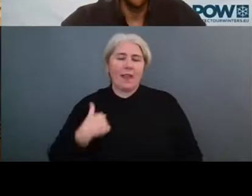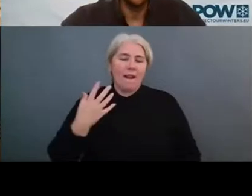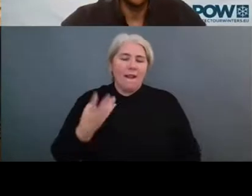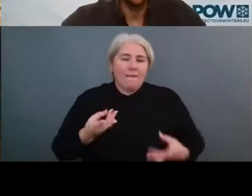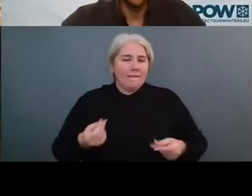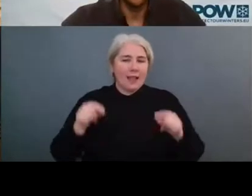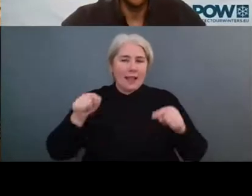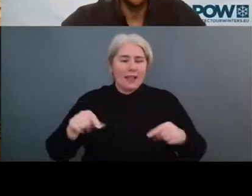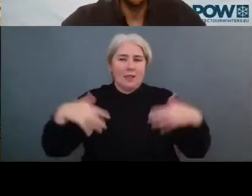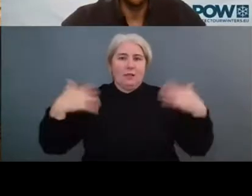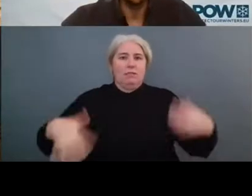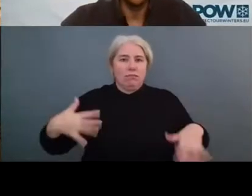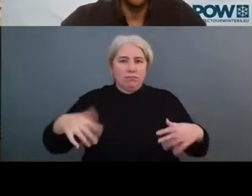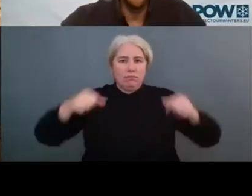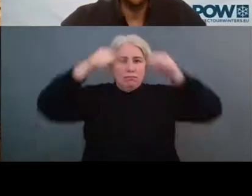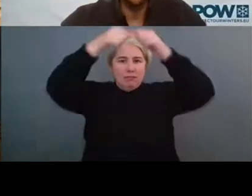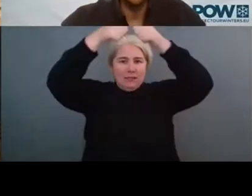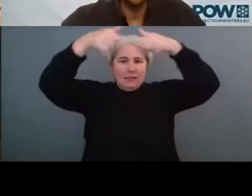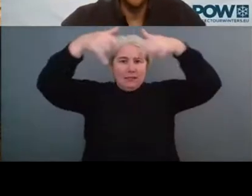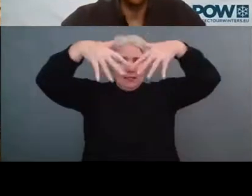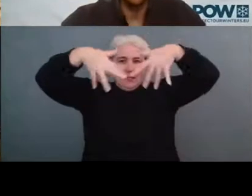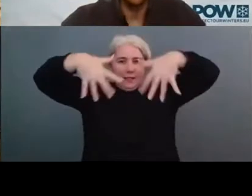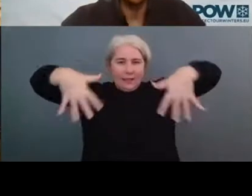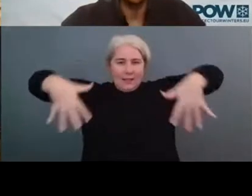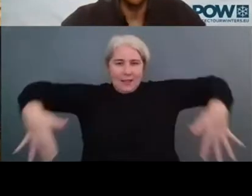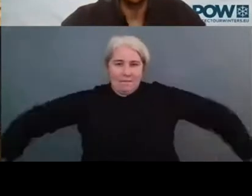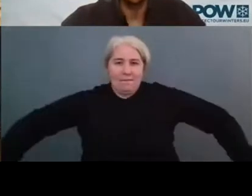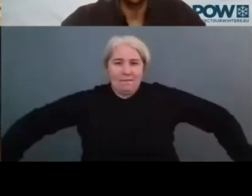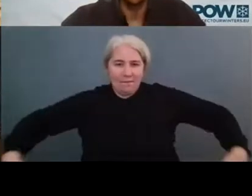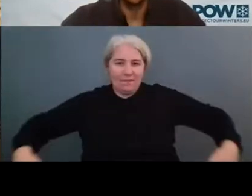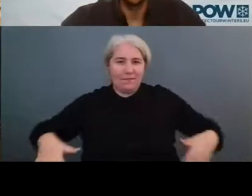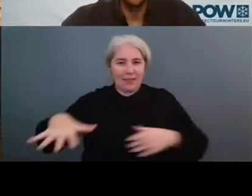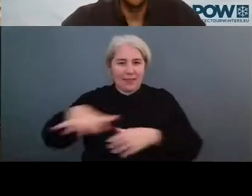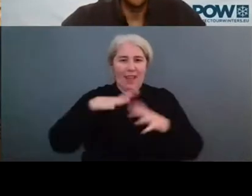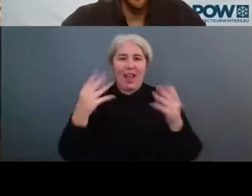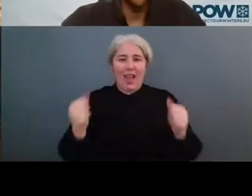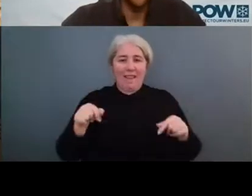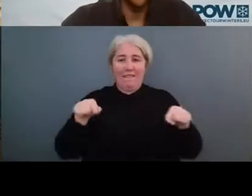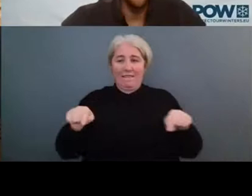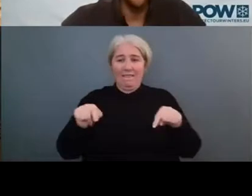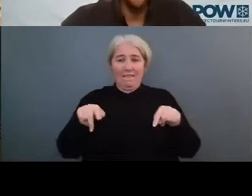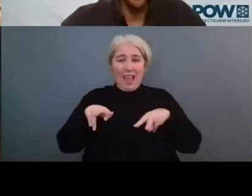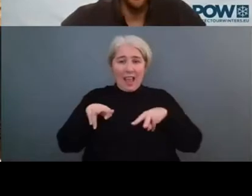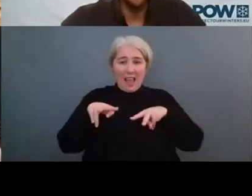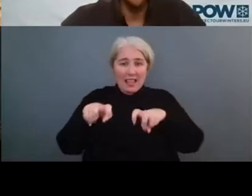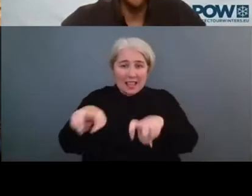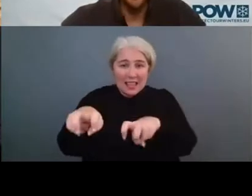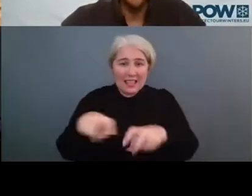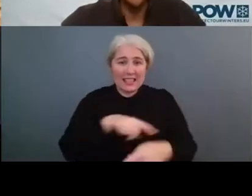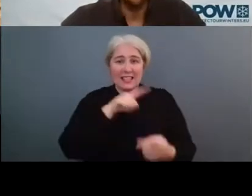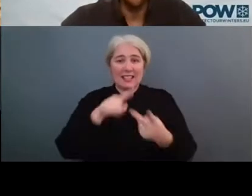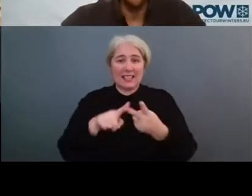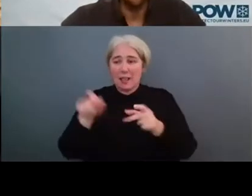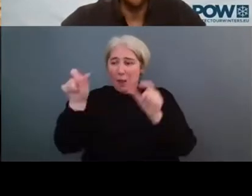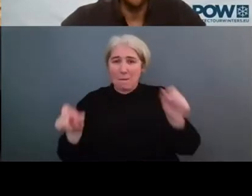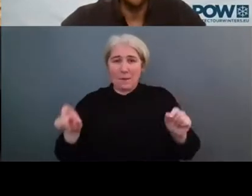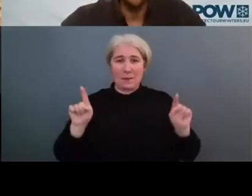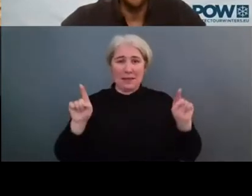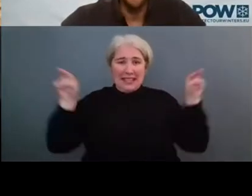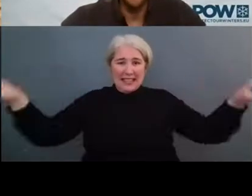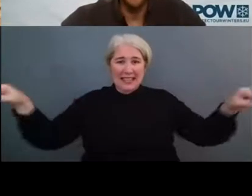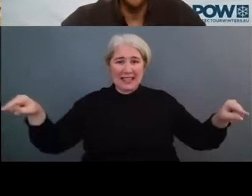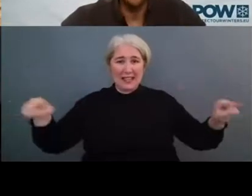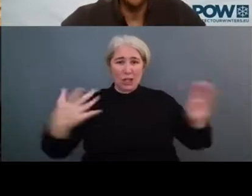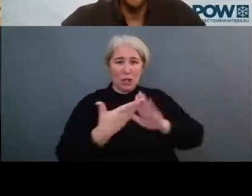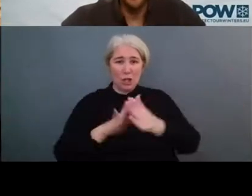all of these individuals, the industry, the athletes, the outdoor community, they have to use their voice to really push for